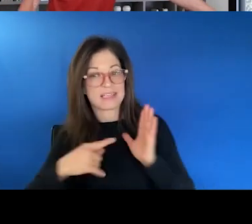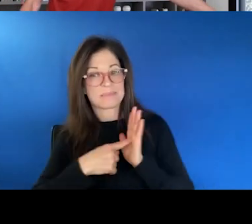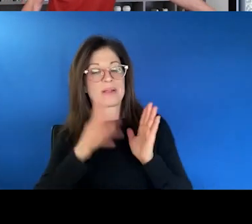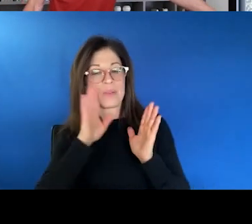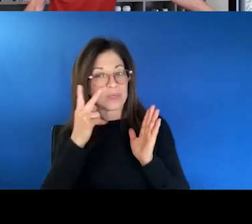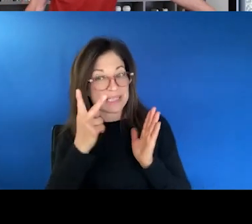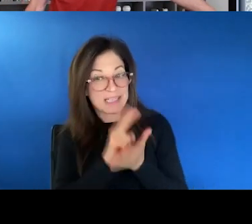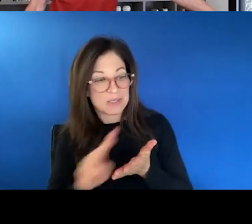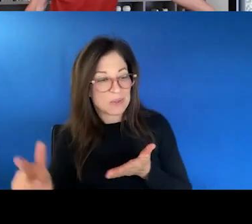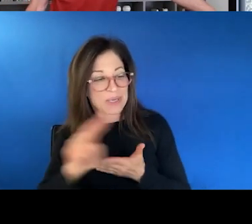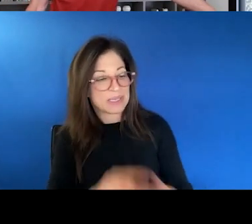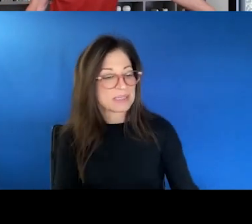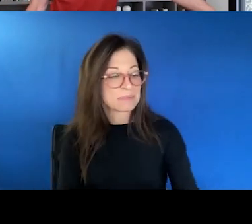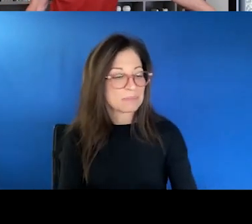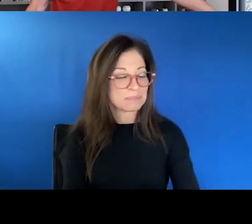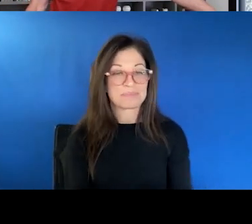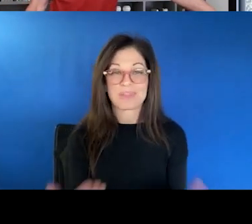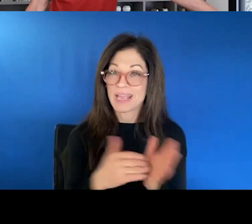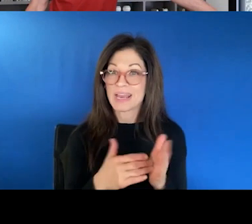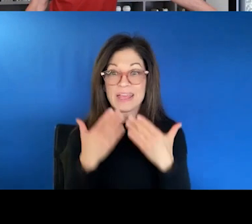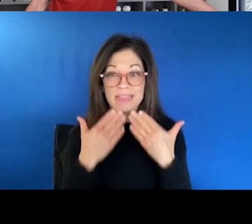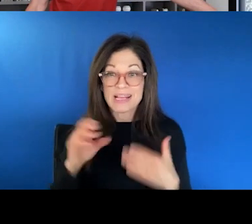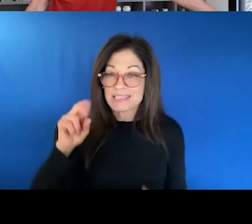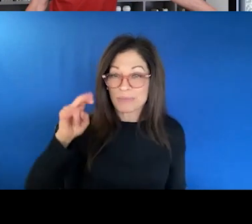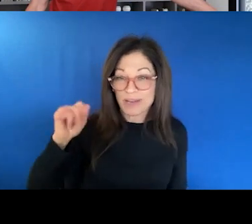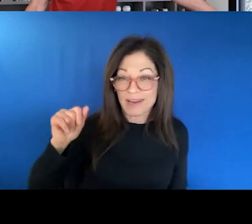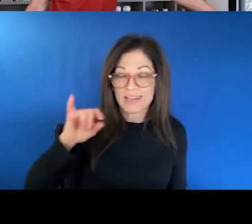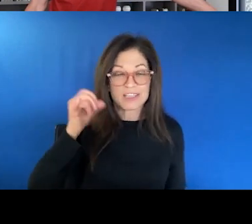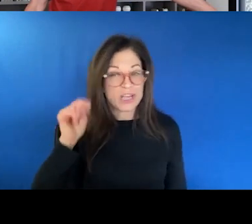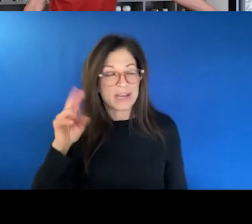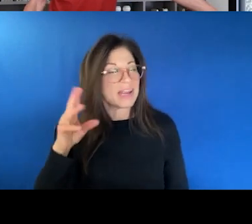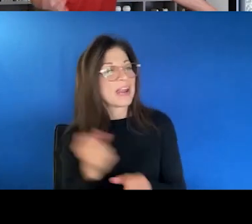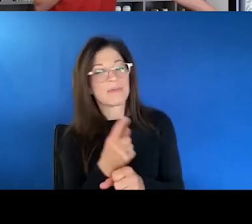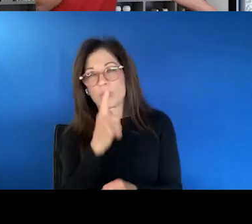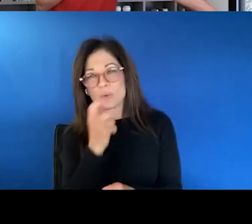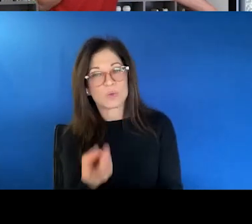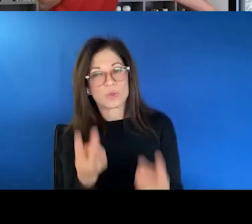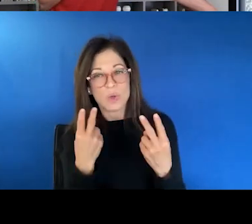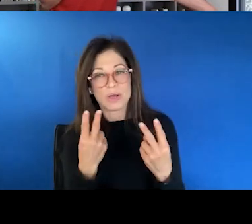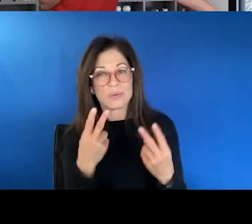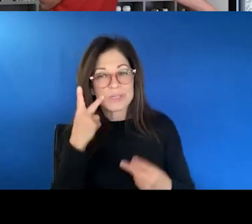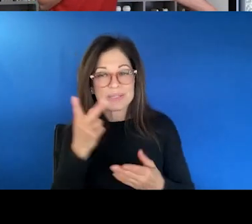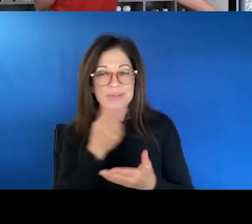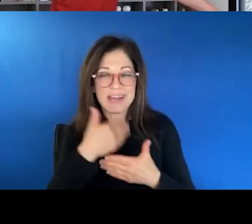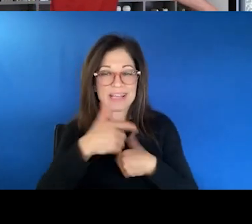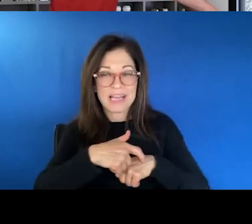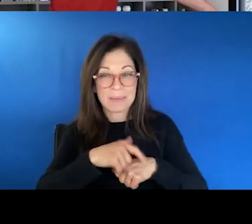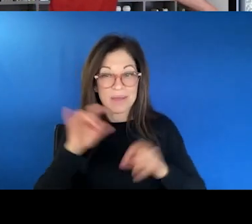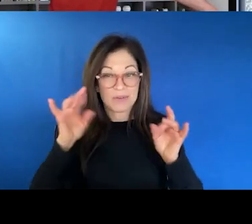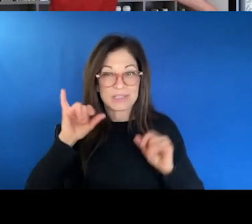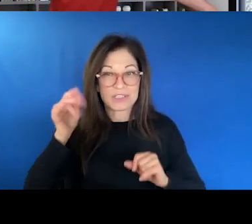see in two weeks. Again, thanks to Sabrina and Jen and everyone who joined, and we'll see you next time on the Crisis Jam.